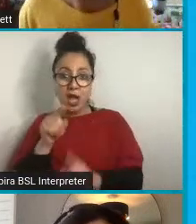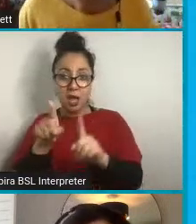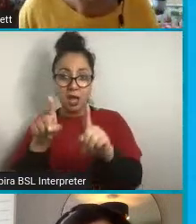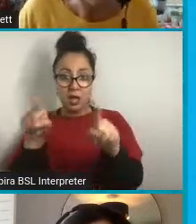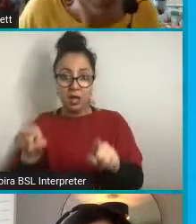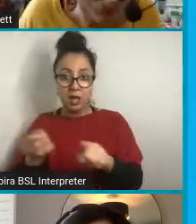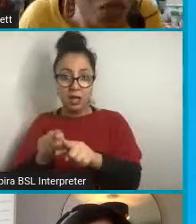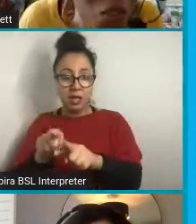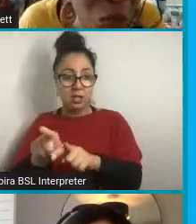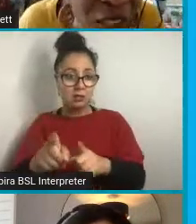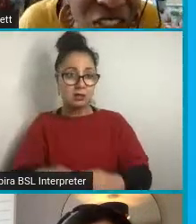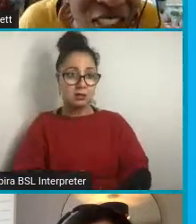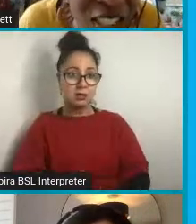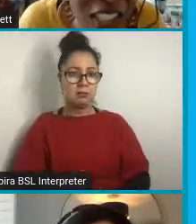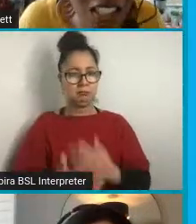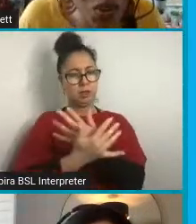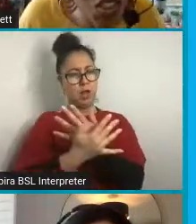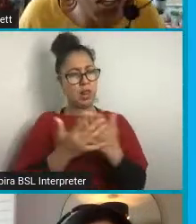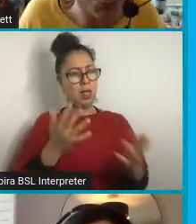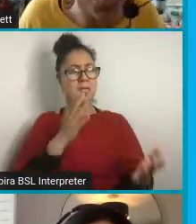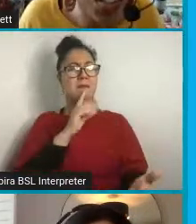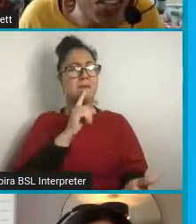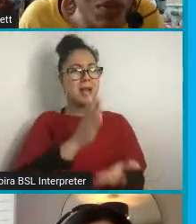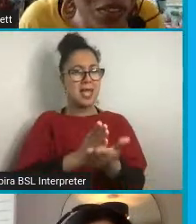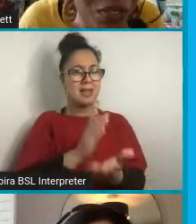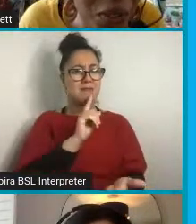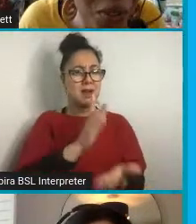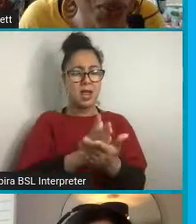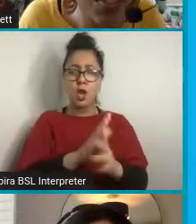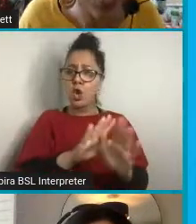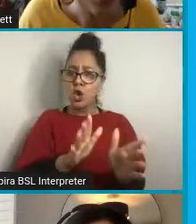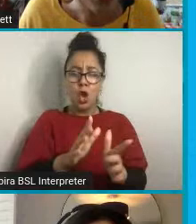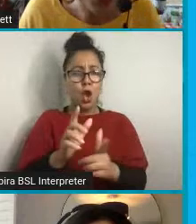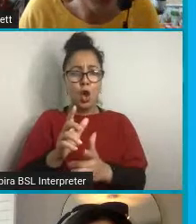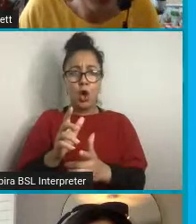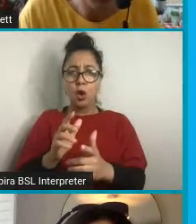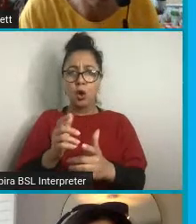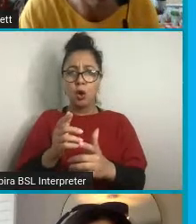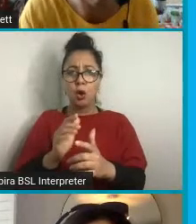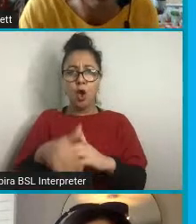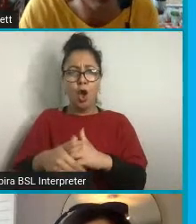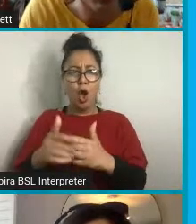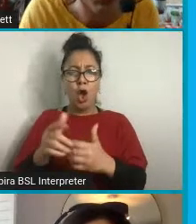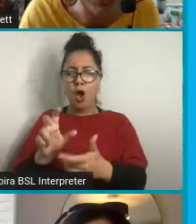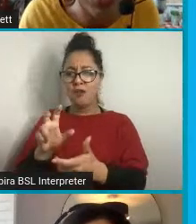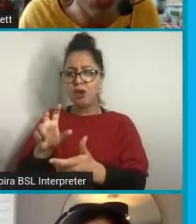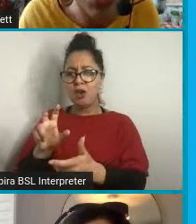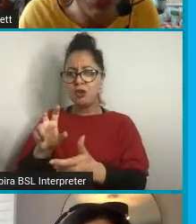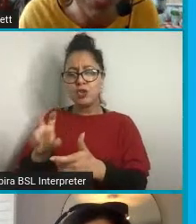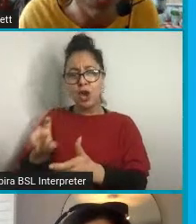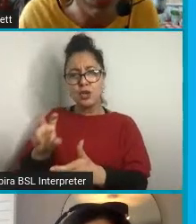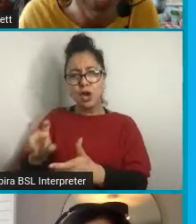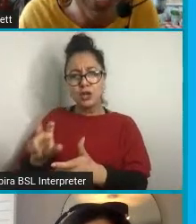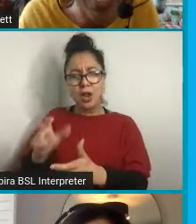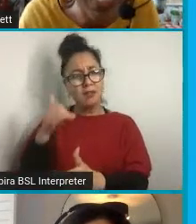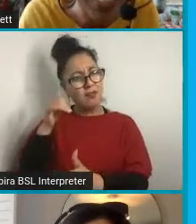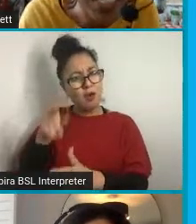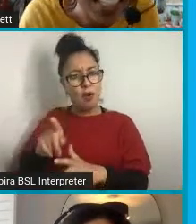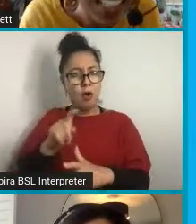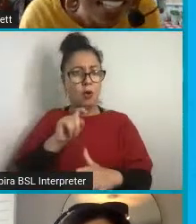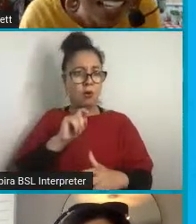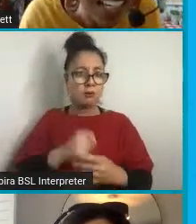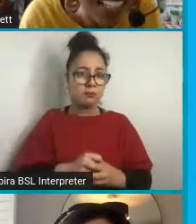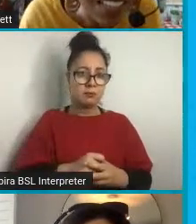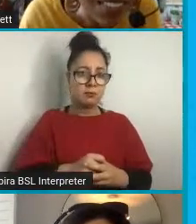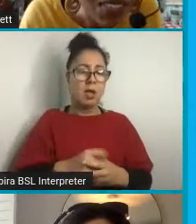And so we've had lots of pledges in there not to overcharge my phone. I will tell people about what I do to protect the planet.